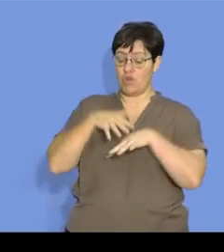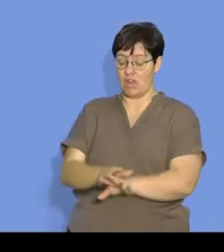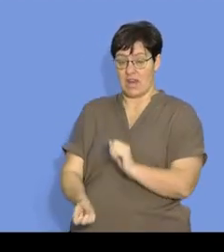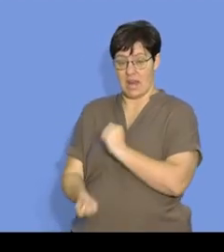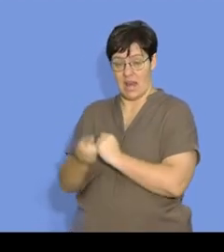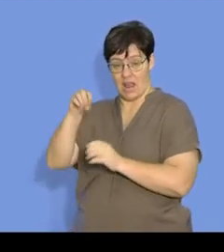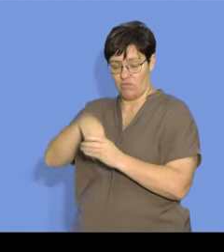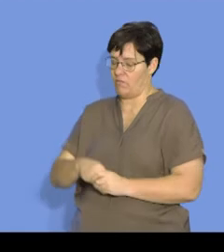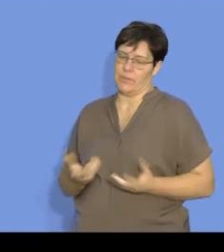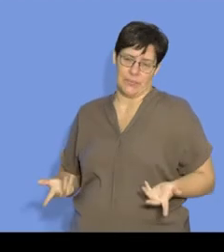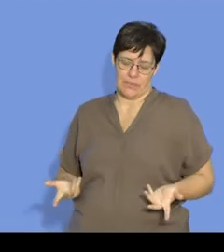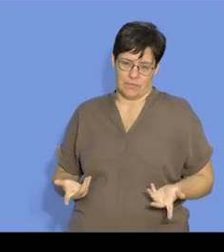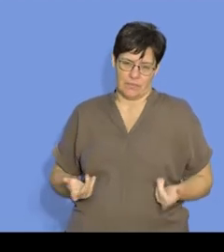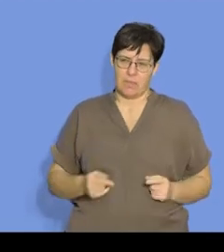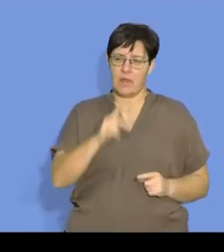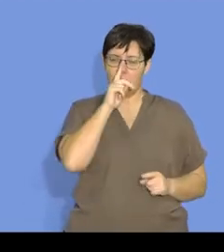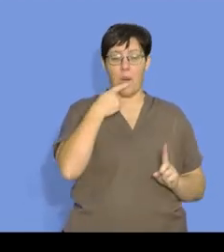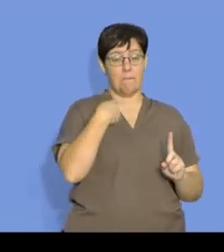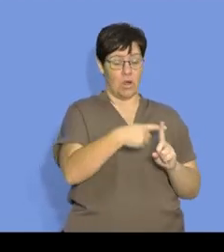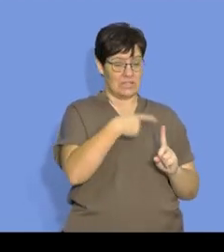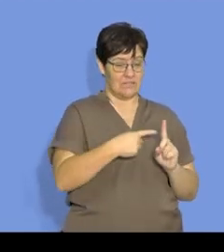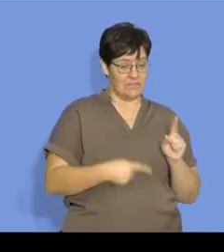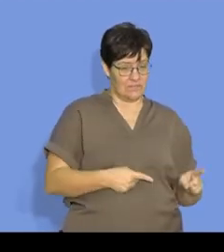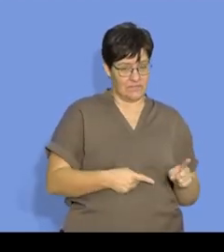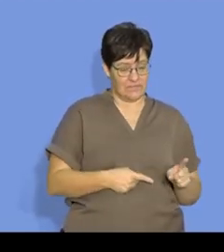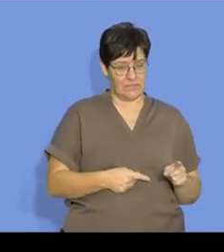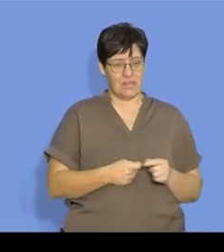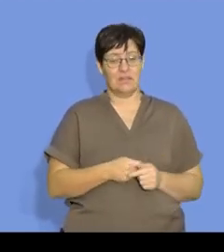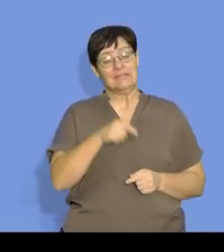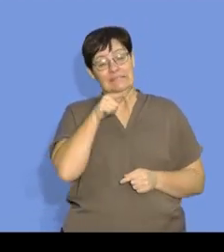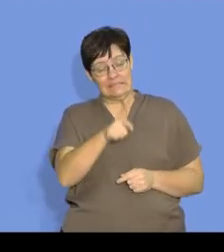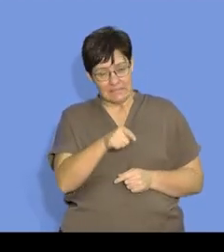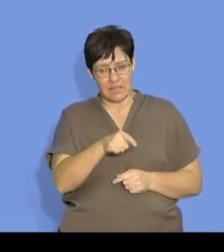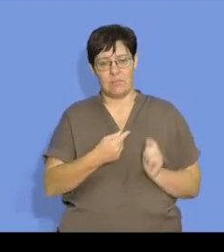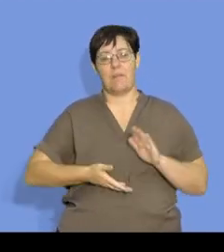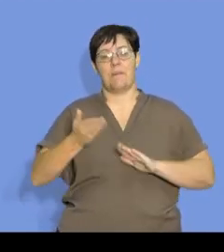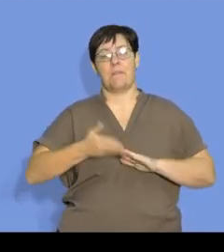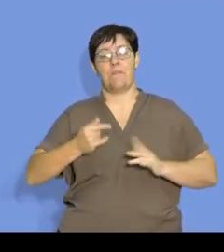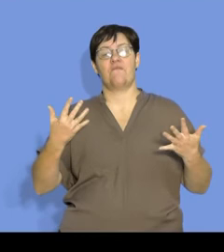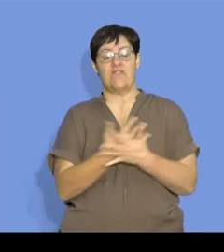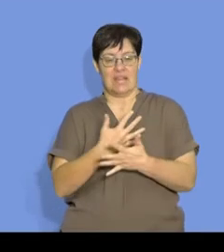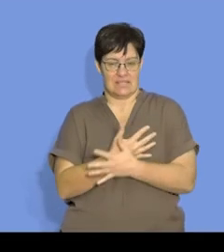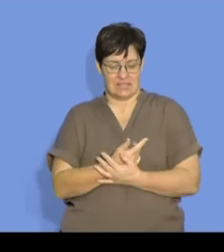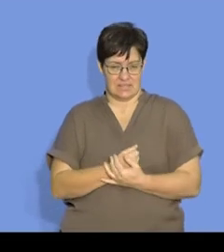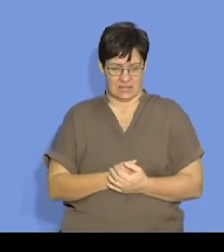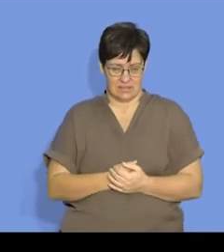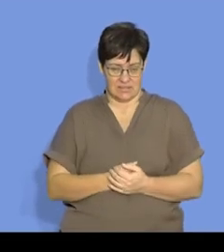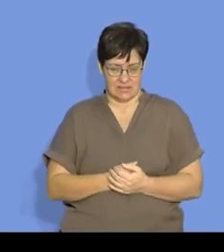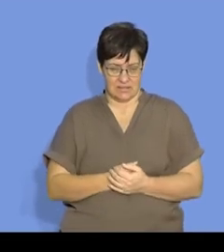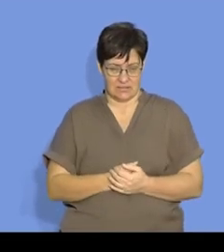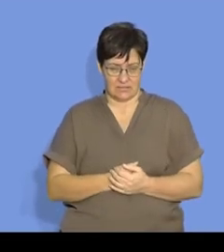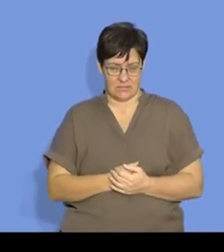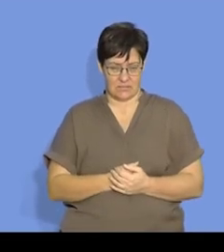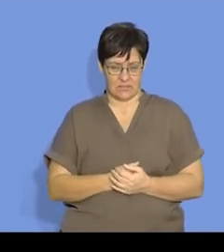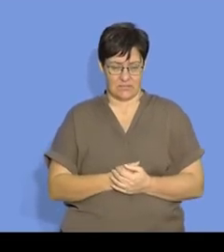part in the reaction. When we look at positive catalyst, a catalyst that will speed up, it makes